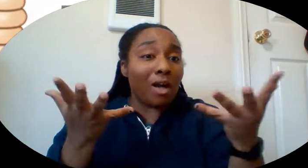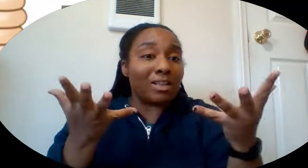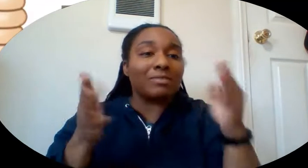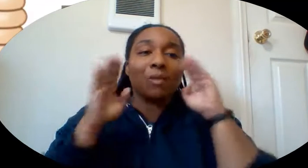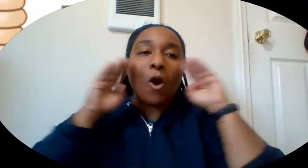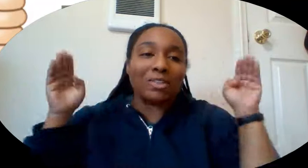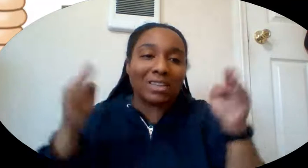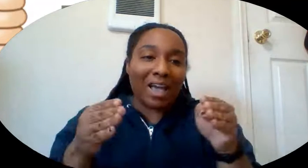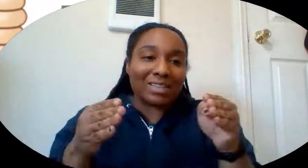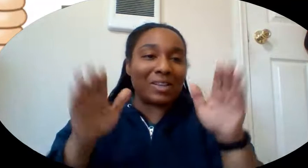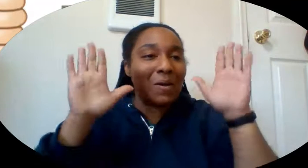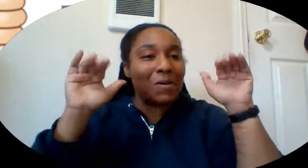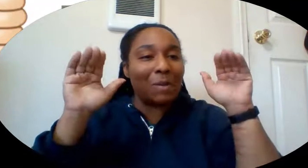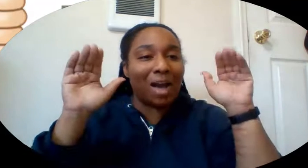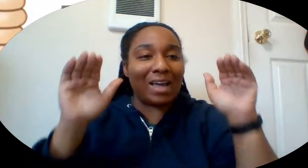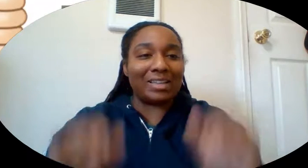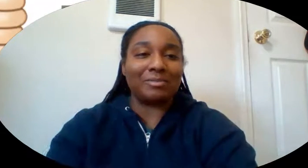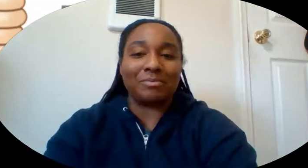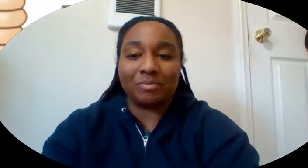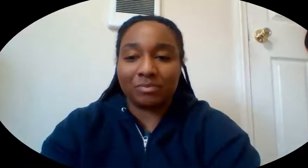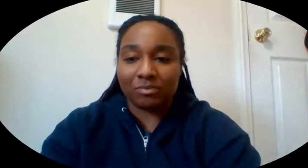on task. Goodbye Mustangs.